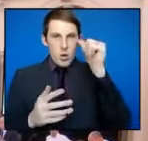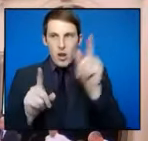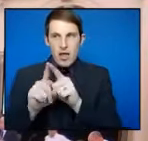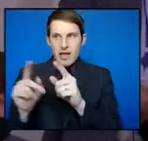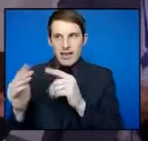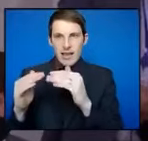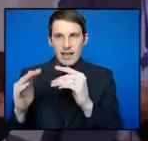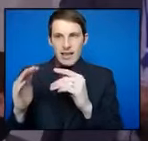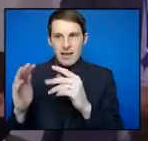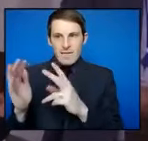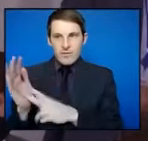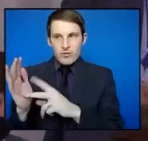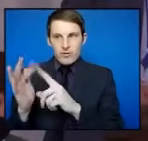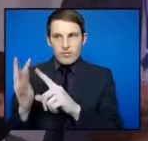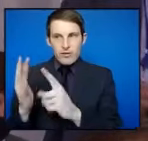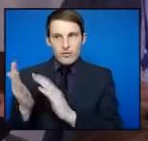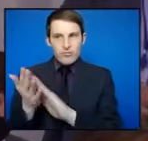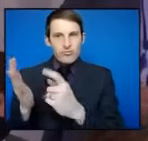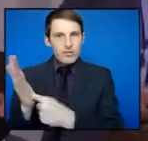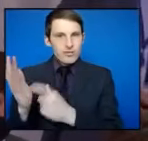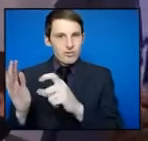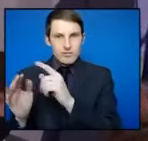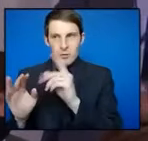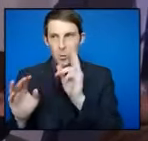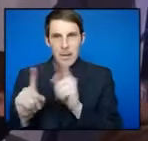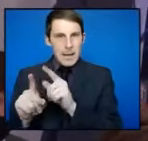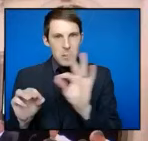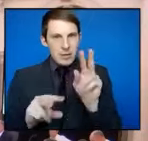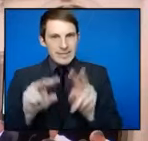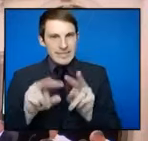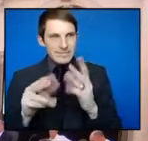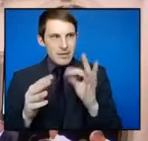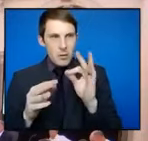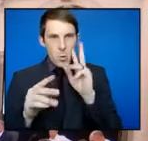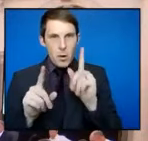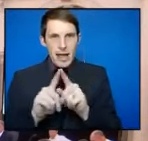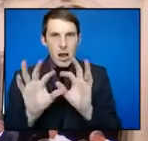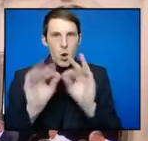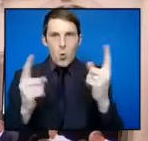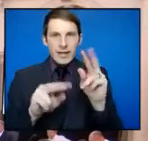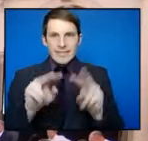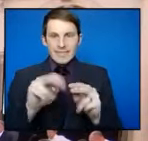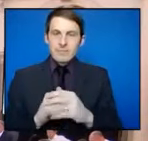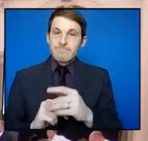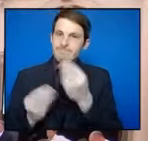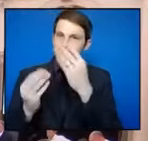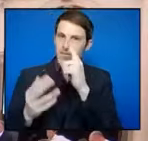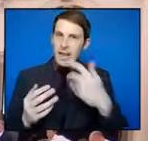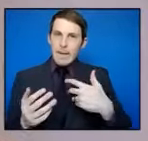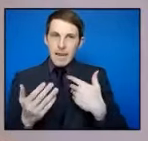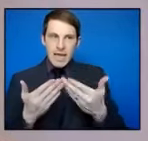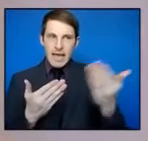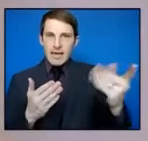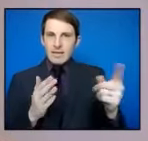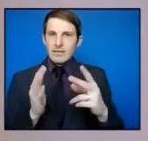doesn't appear to be assessing all these, like, who is no one by the sound of it? We can complain to the Equal Opportunity and Human Rights Commission. You